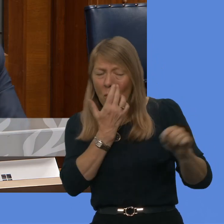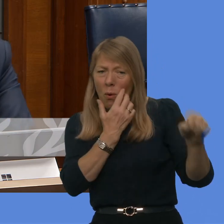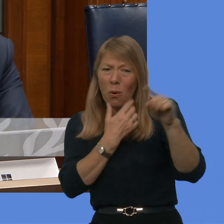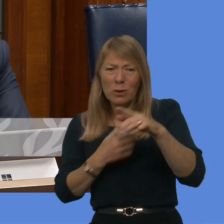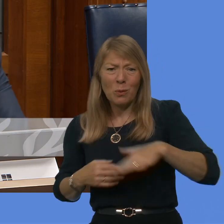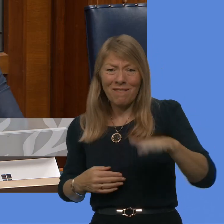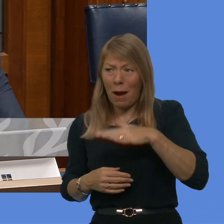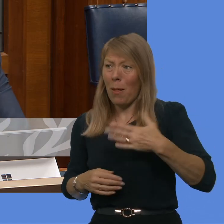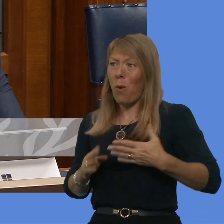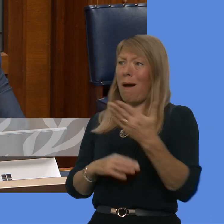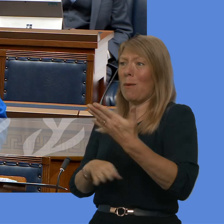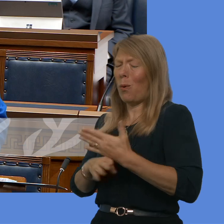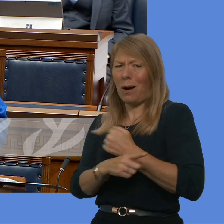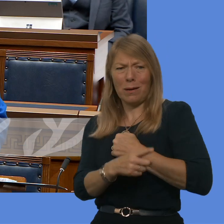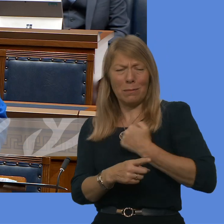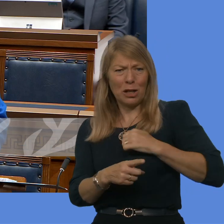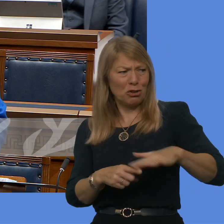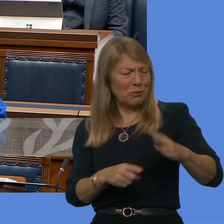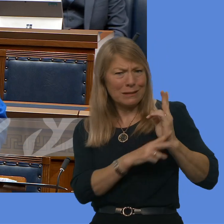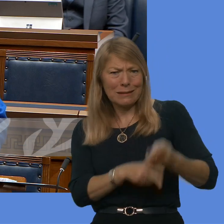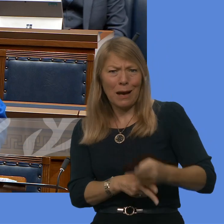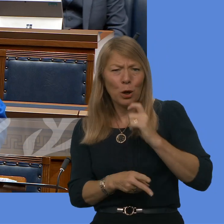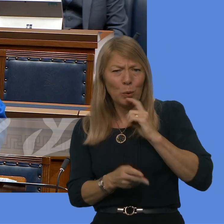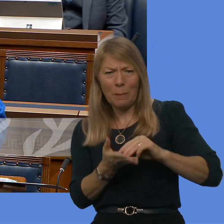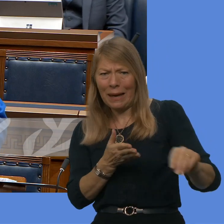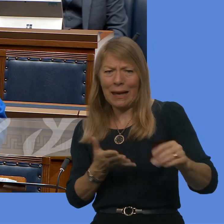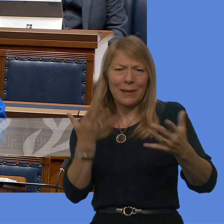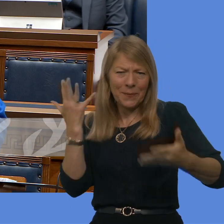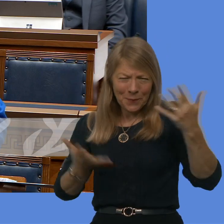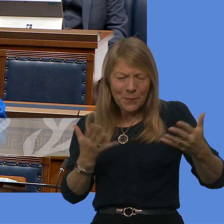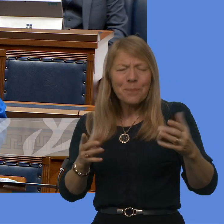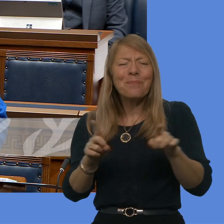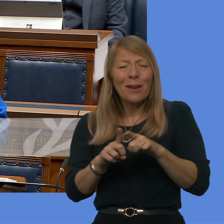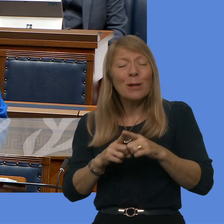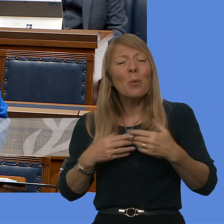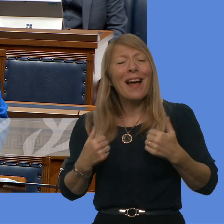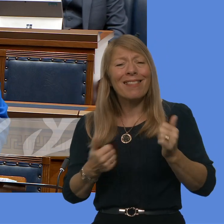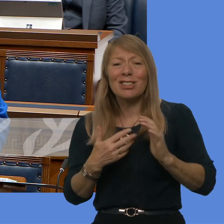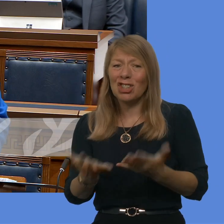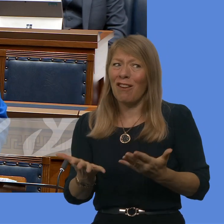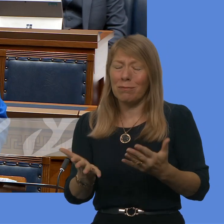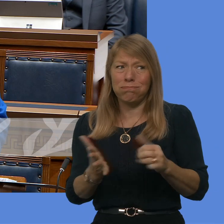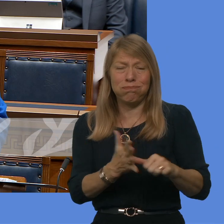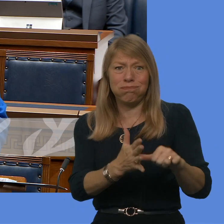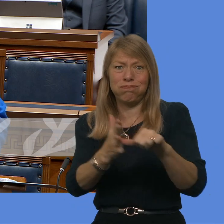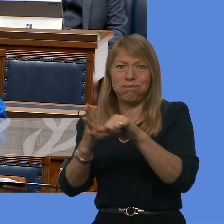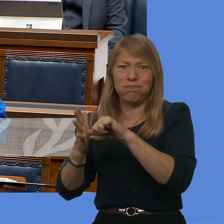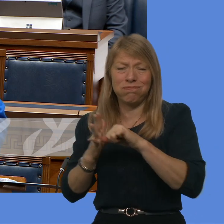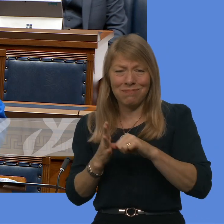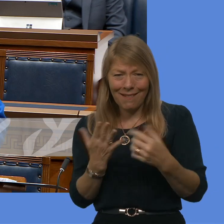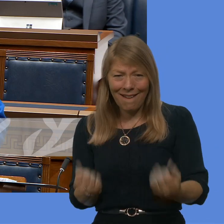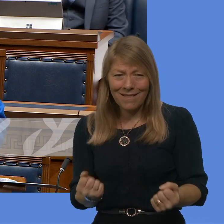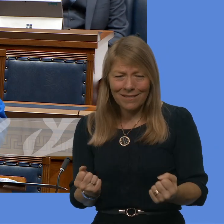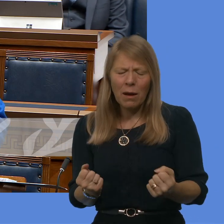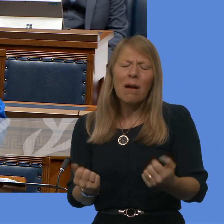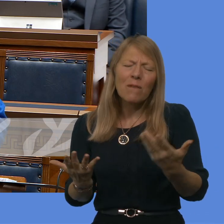Northern Ireland. We all know about the challenges within the health service. But let's make no mistake, there is not a significant amount